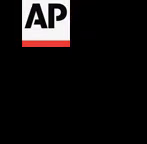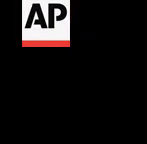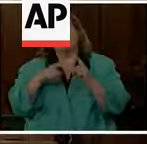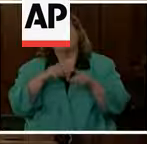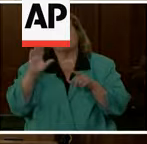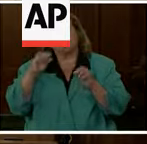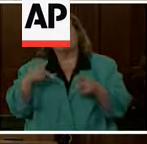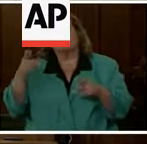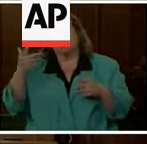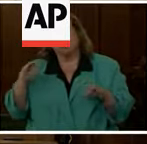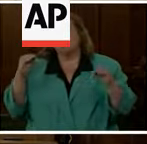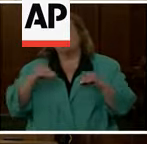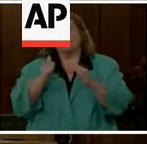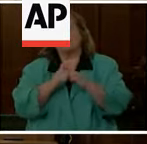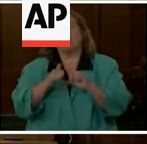Mhm.